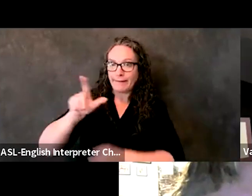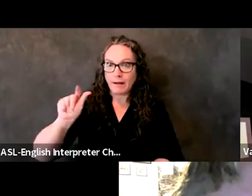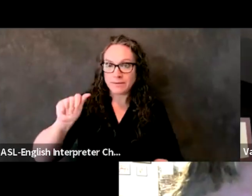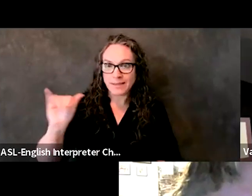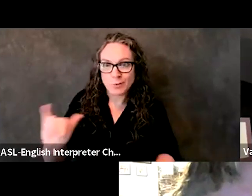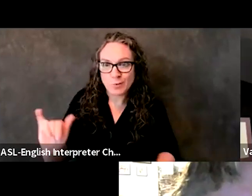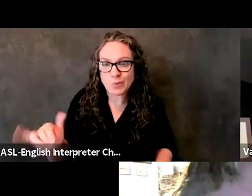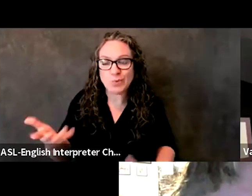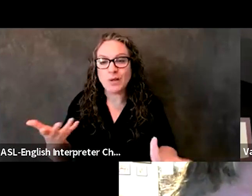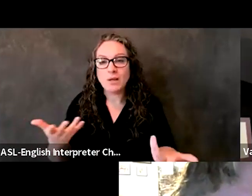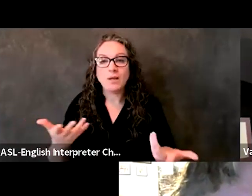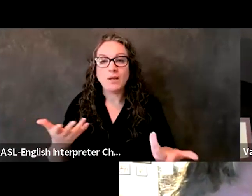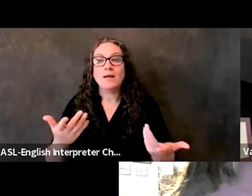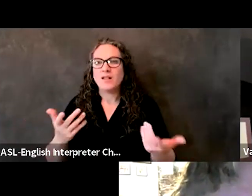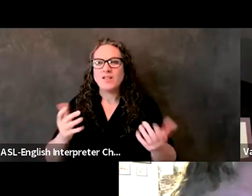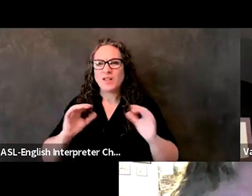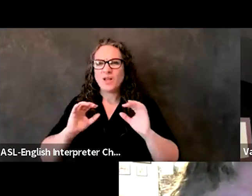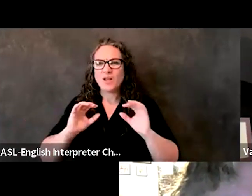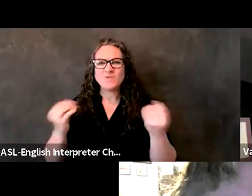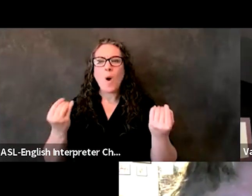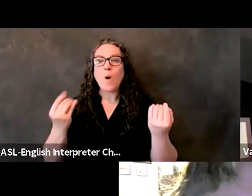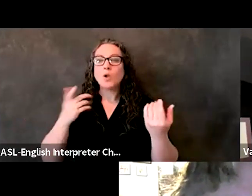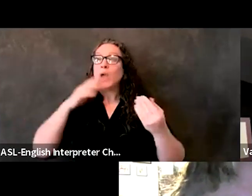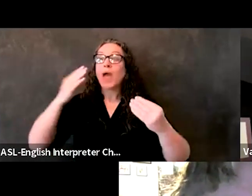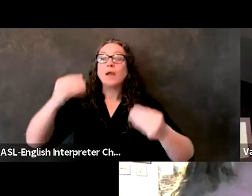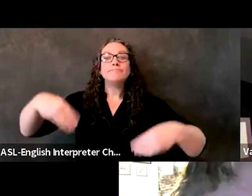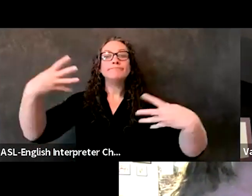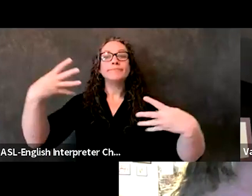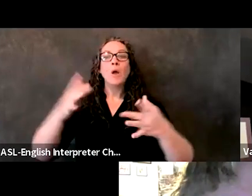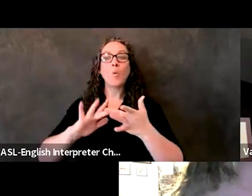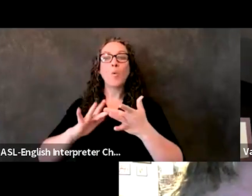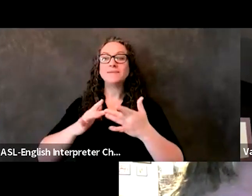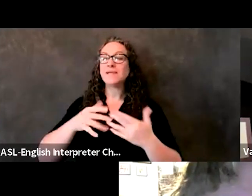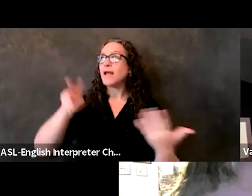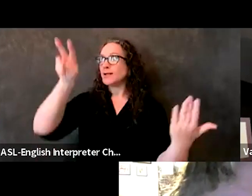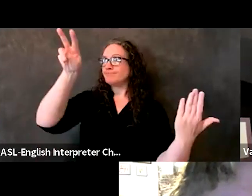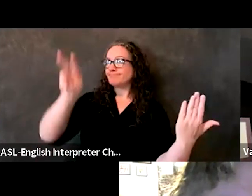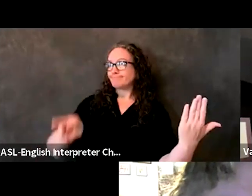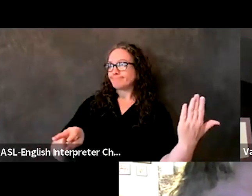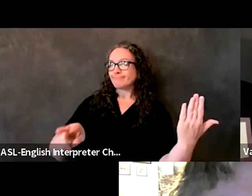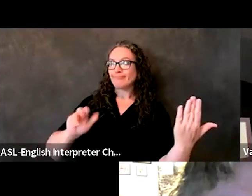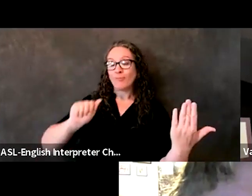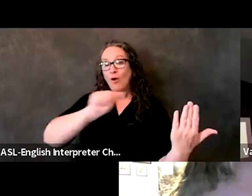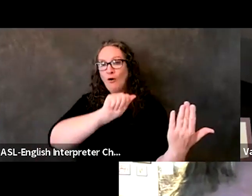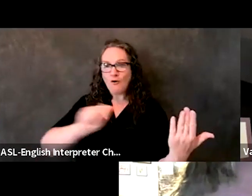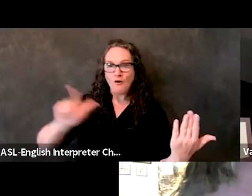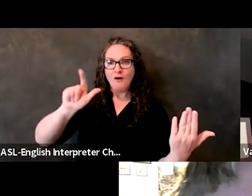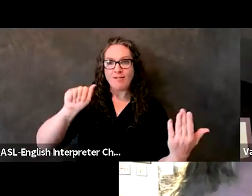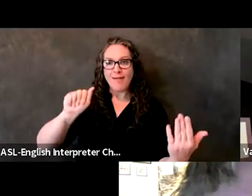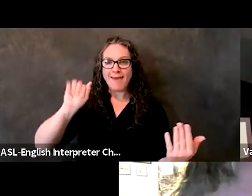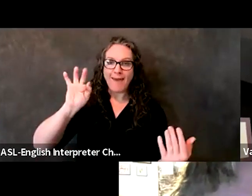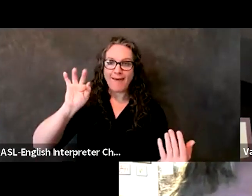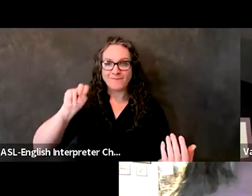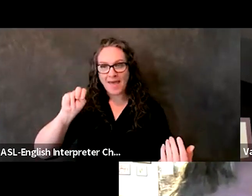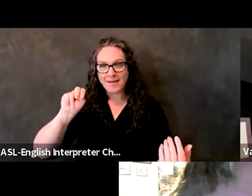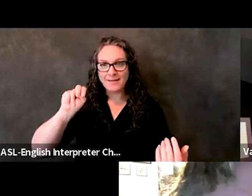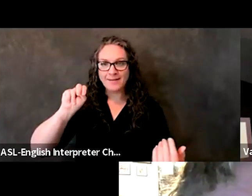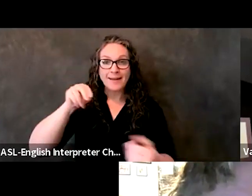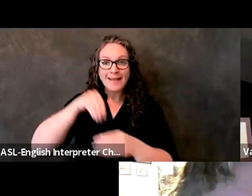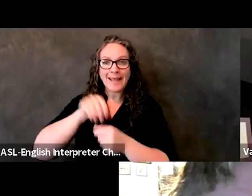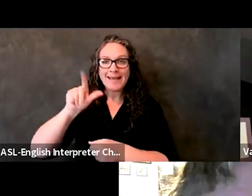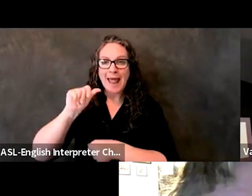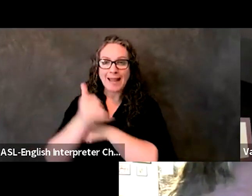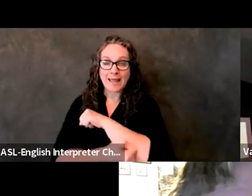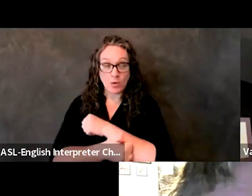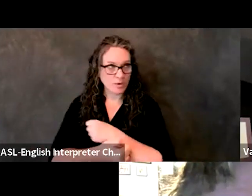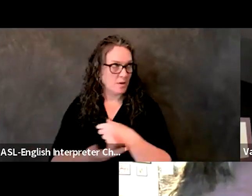pick up the, or go to their website and say, oh, these are the list of all AFN stakeholder groups that are in LA County. It would be